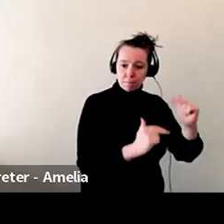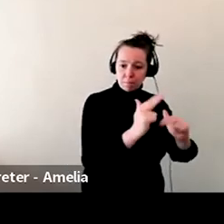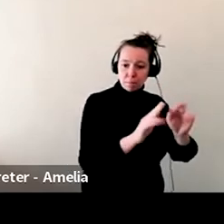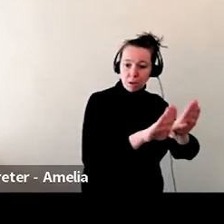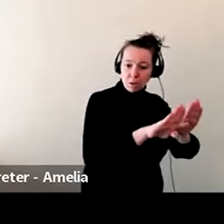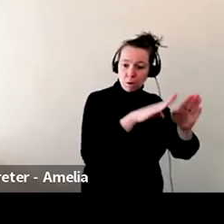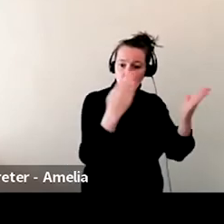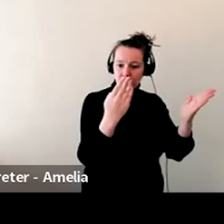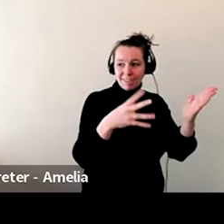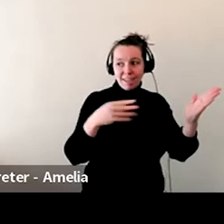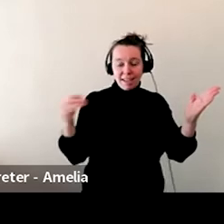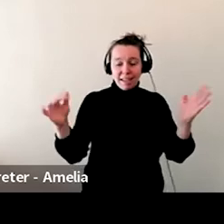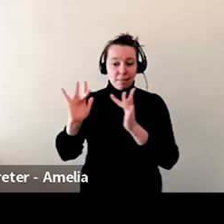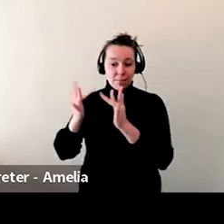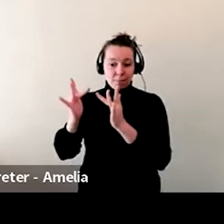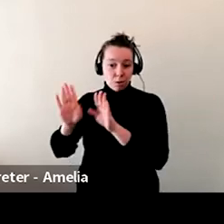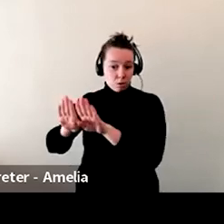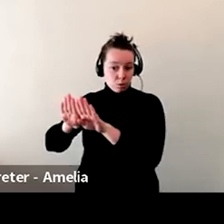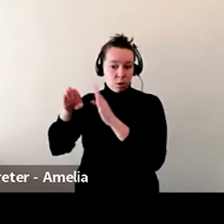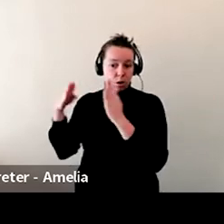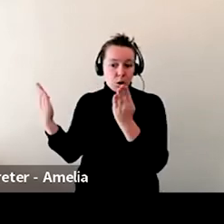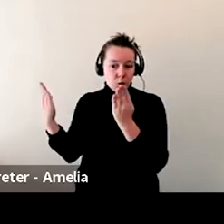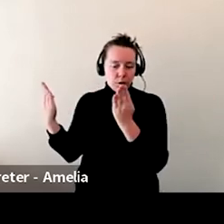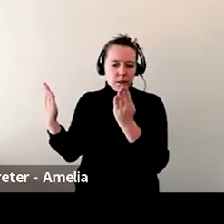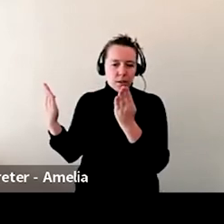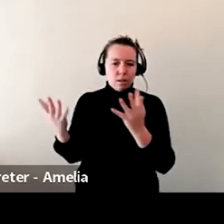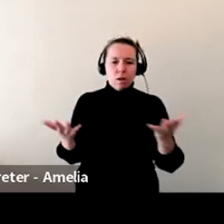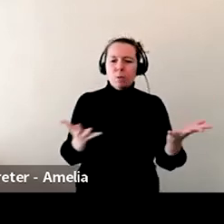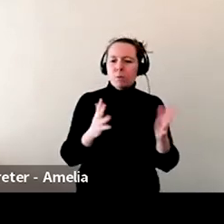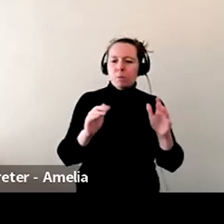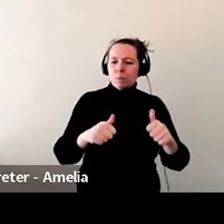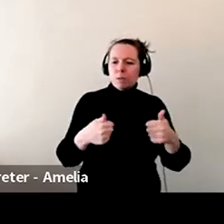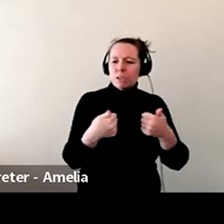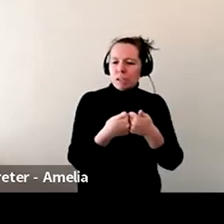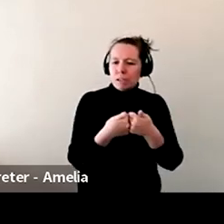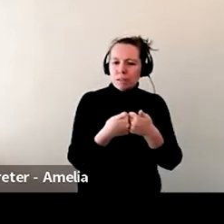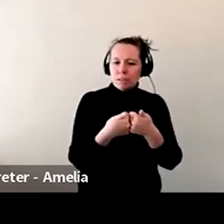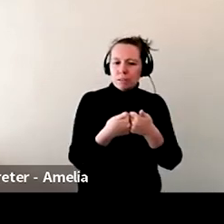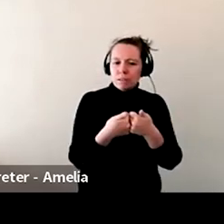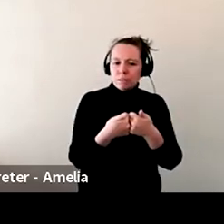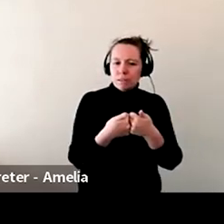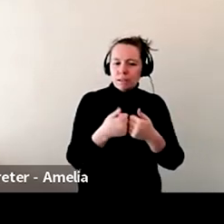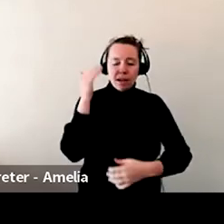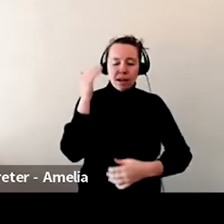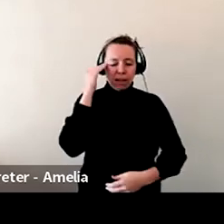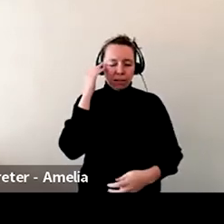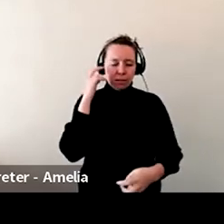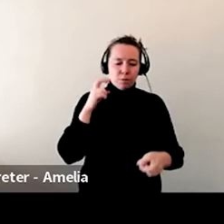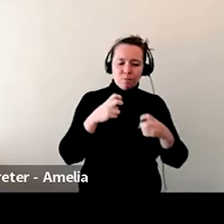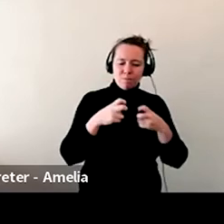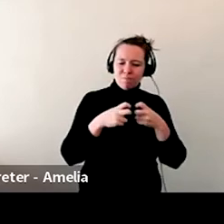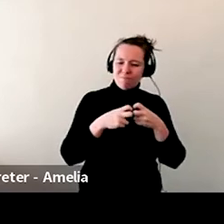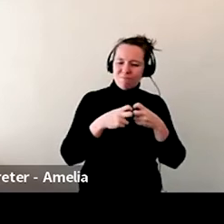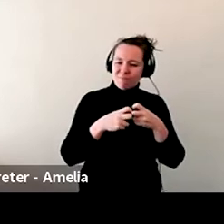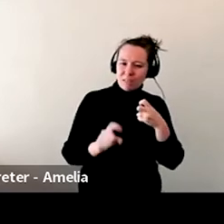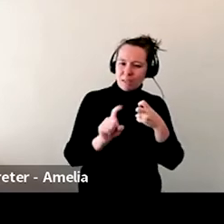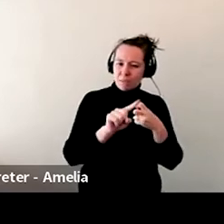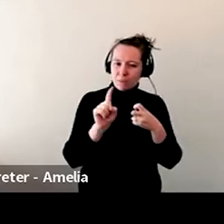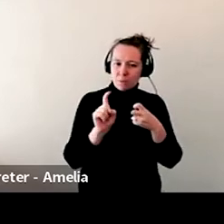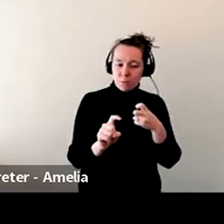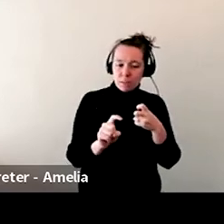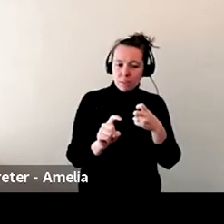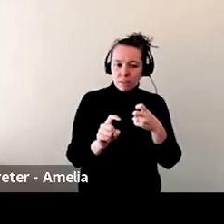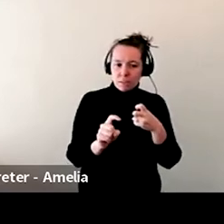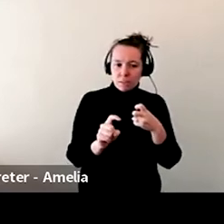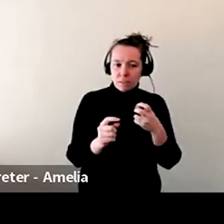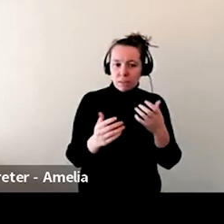a pandemic? Now this might be a little tough to answer, um, not knowing